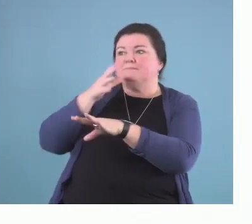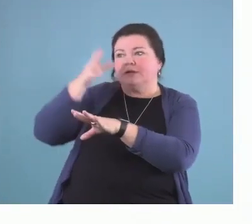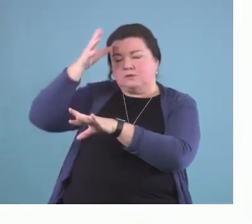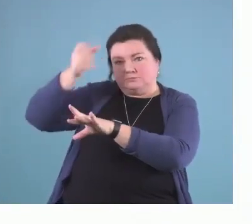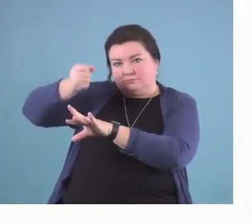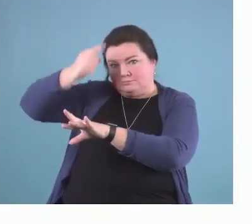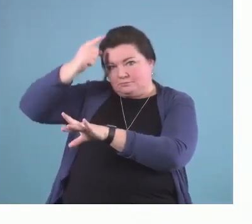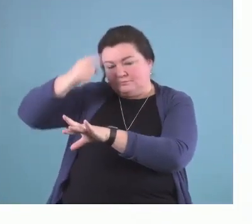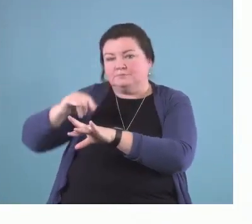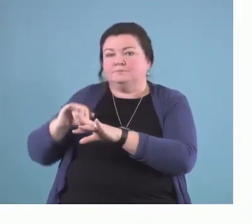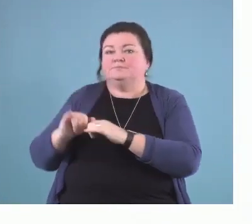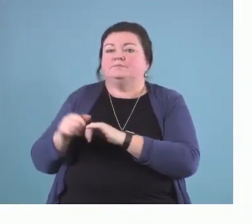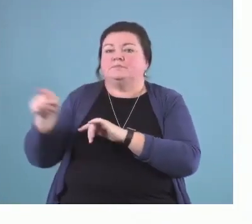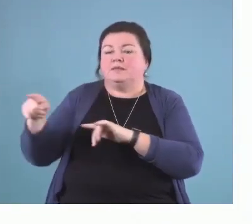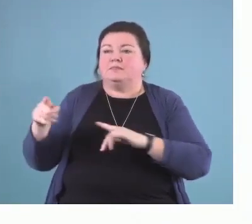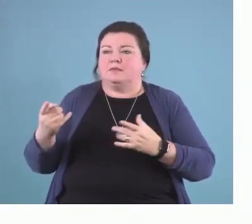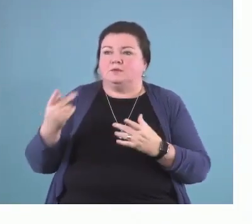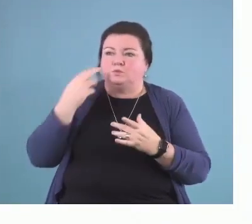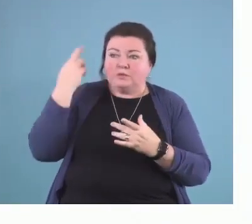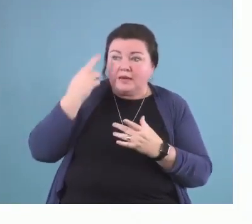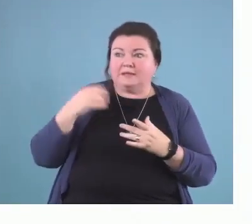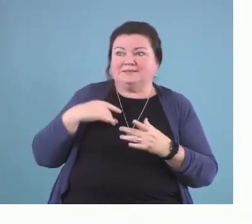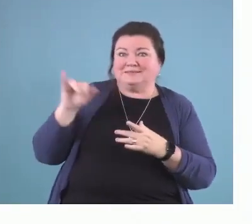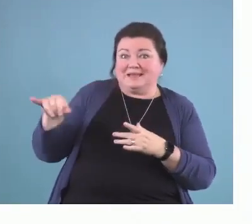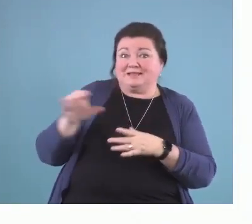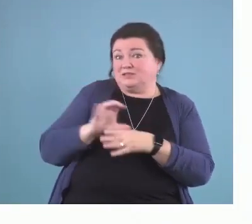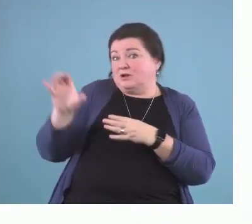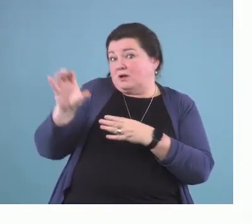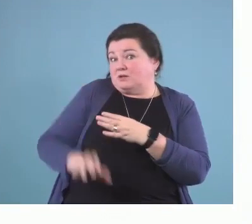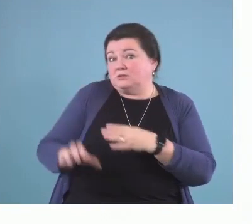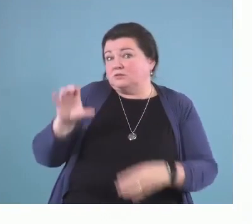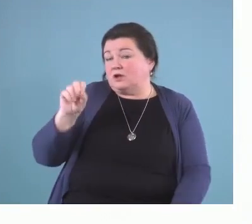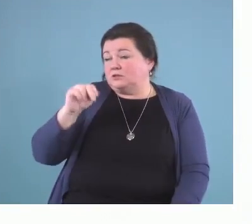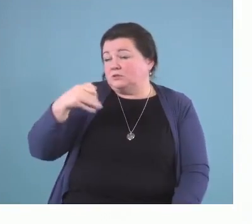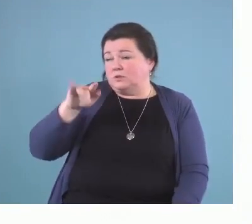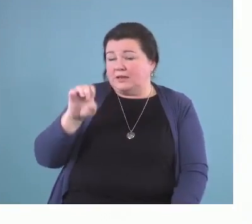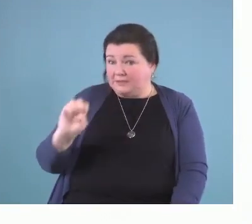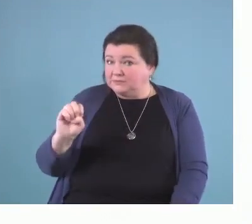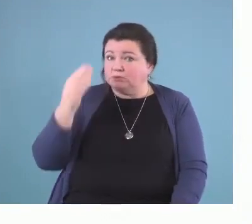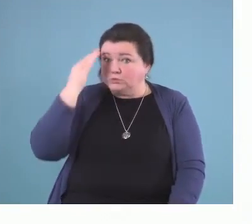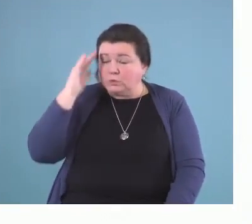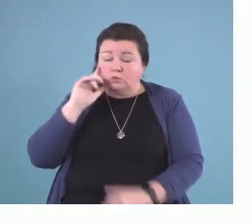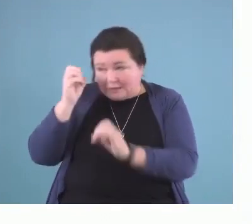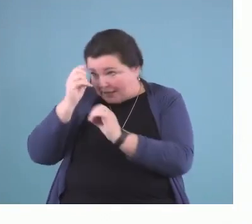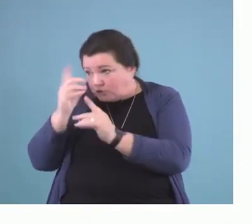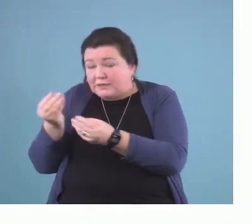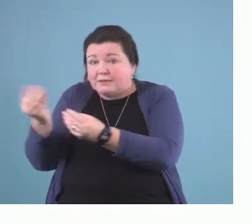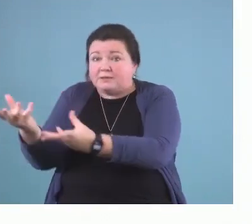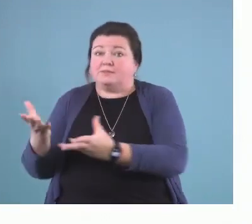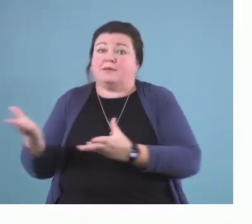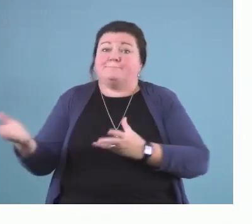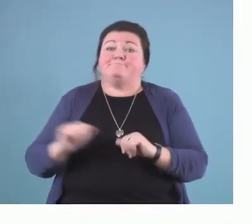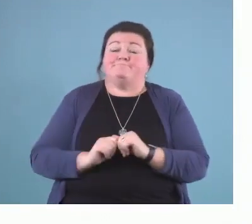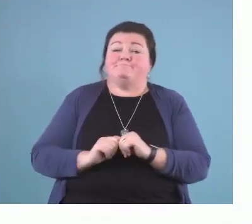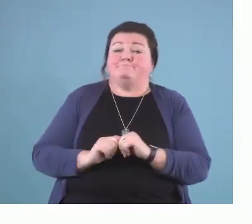salience of consequence. So, this is a consequence, but also to educate them, to try and